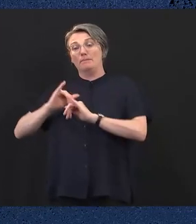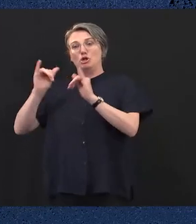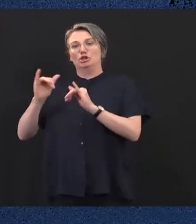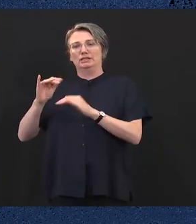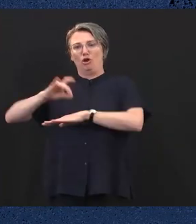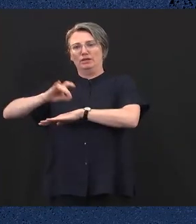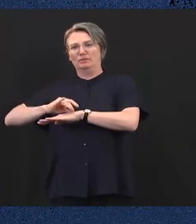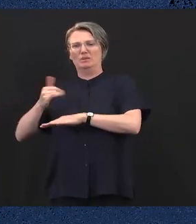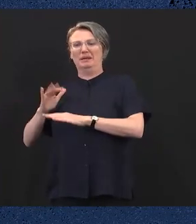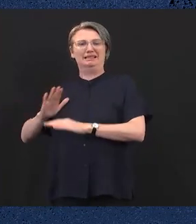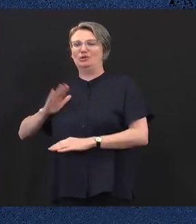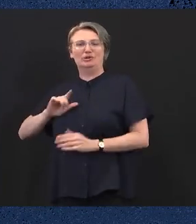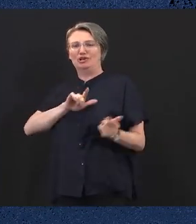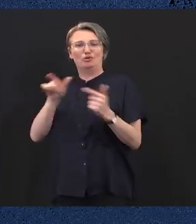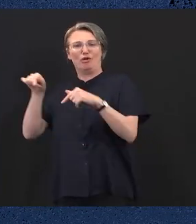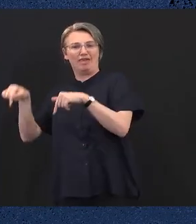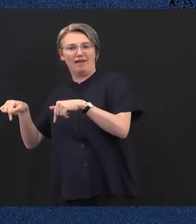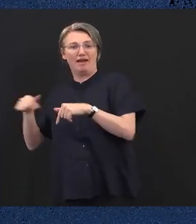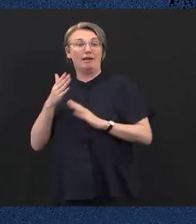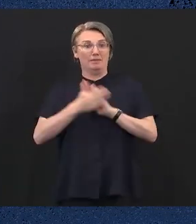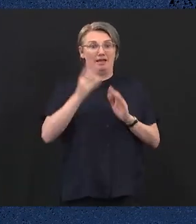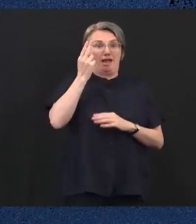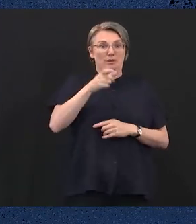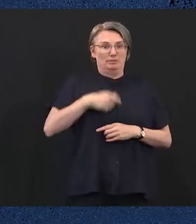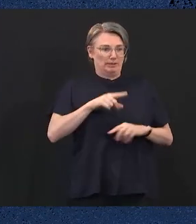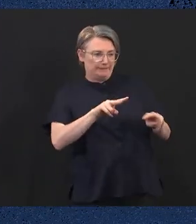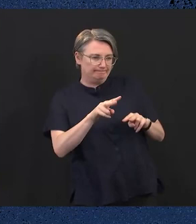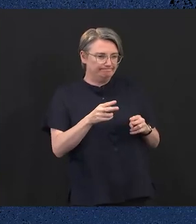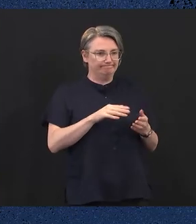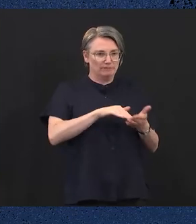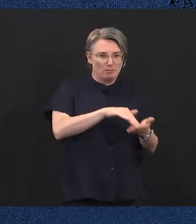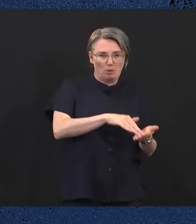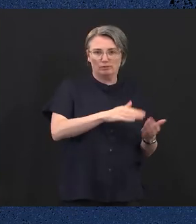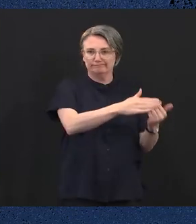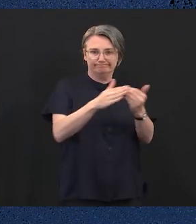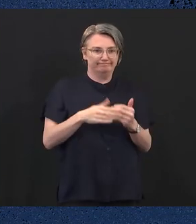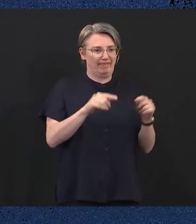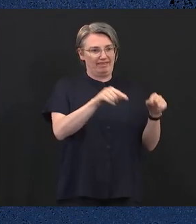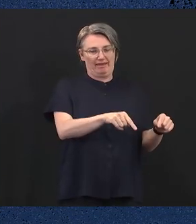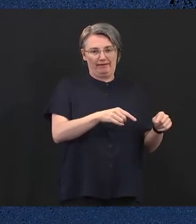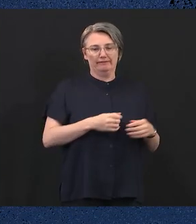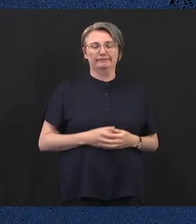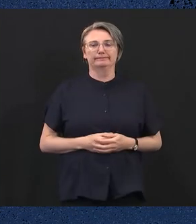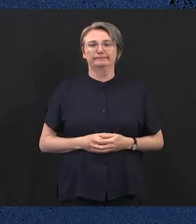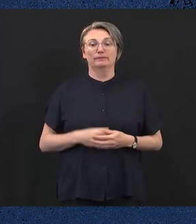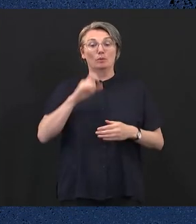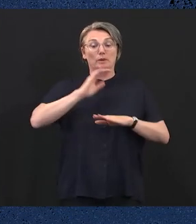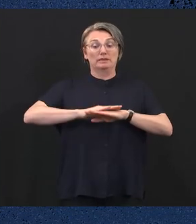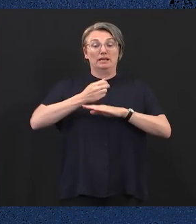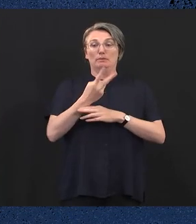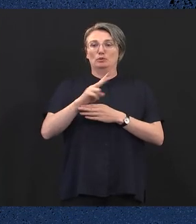for a trip to the hospital. The government will invest $20 million to establish the role of paramedic practitioner